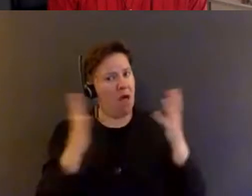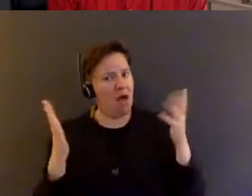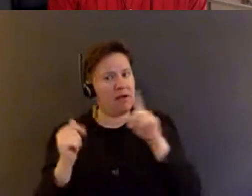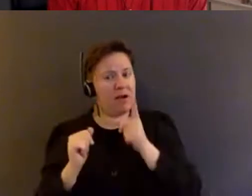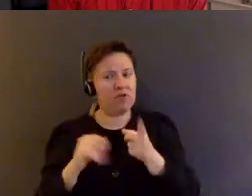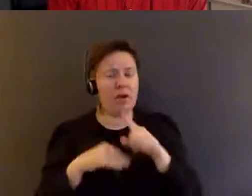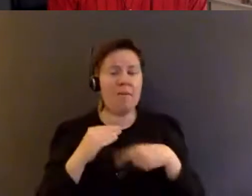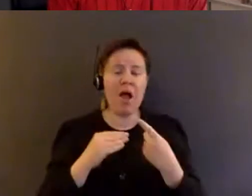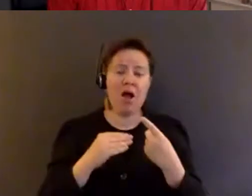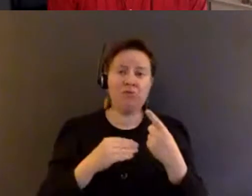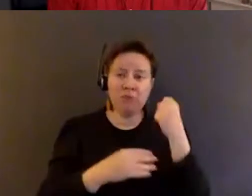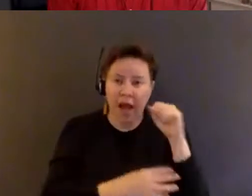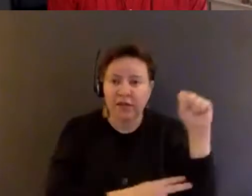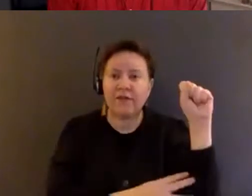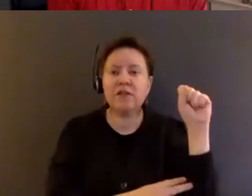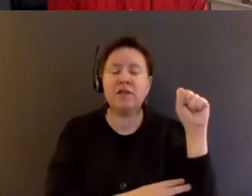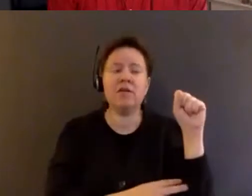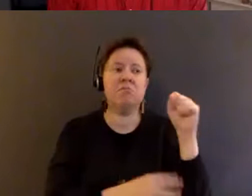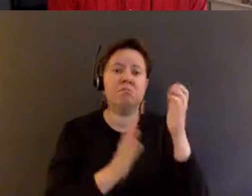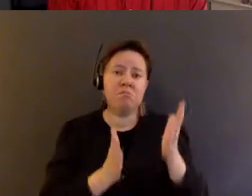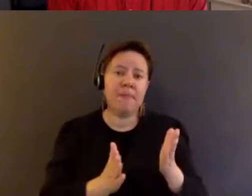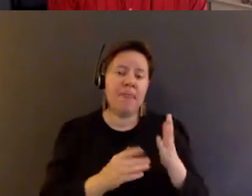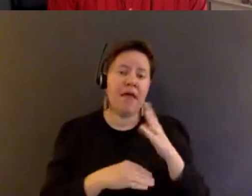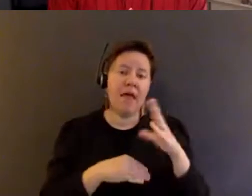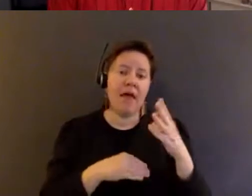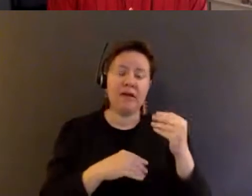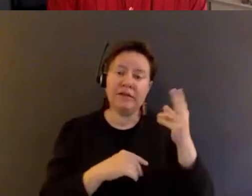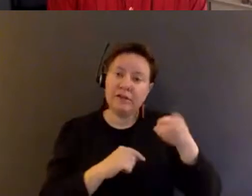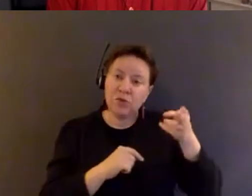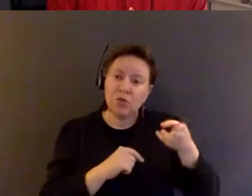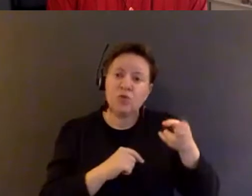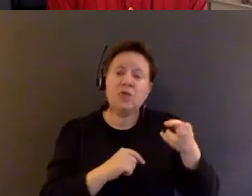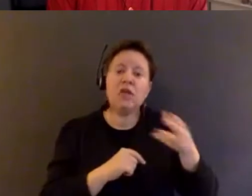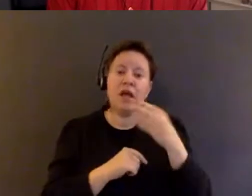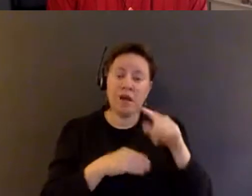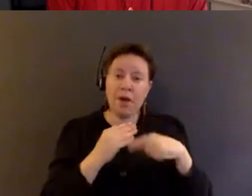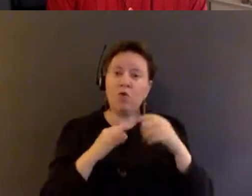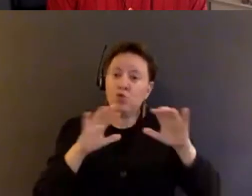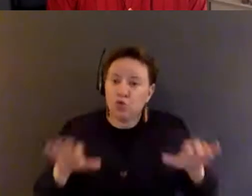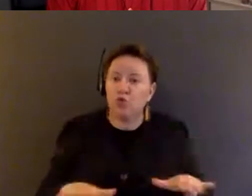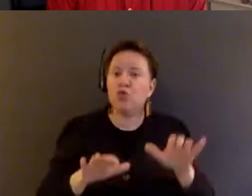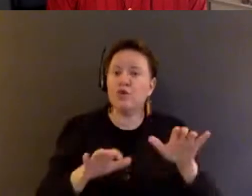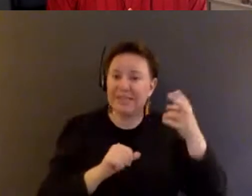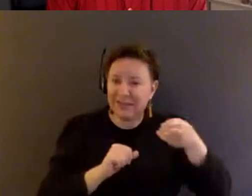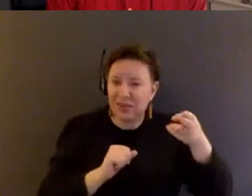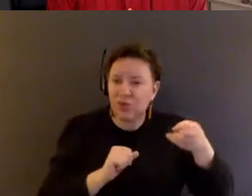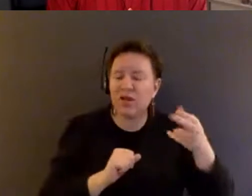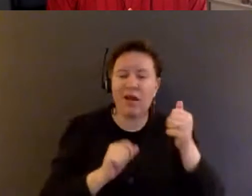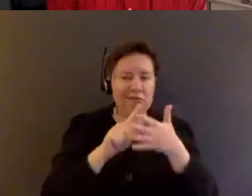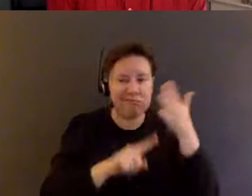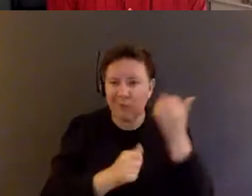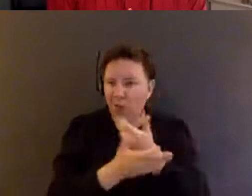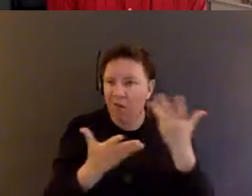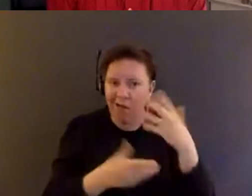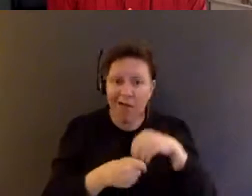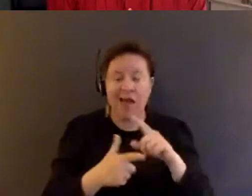activism, um, and about history and about doing history and all of that. And then I